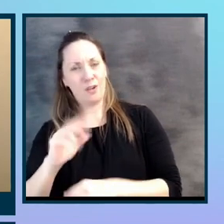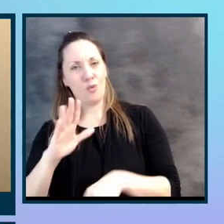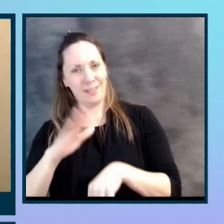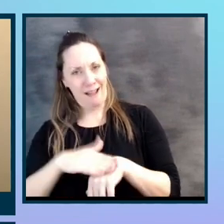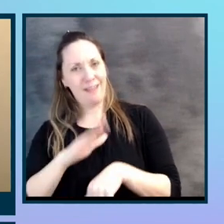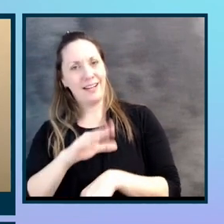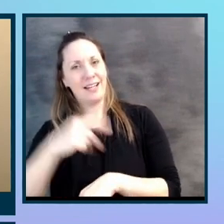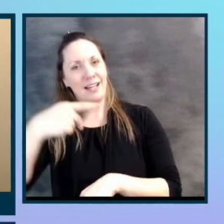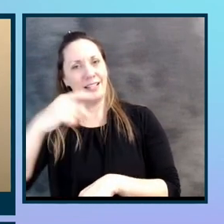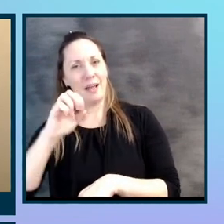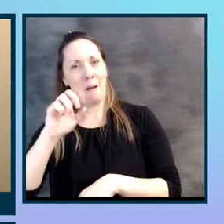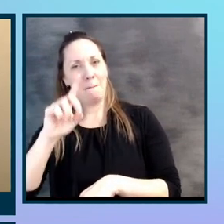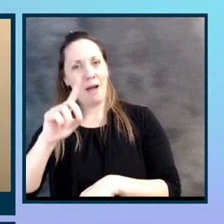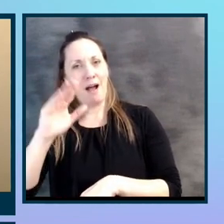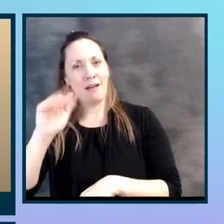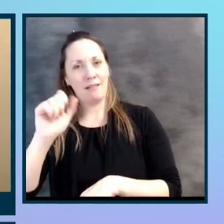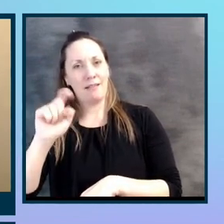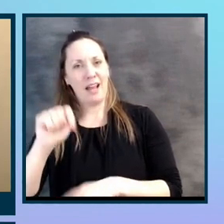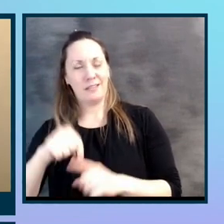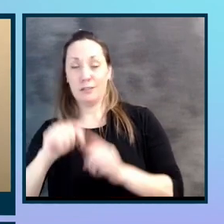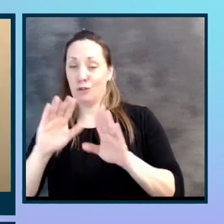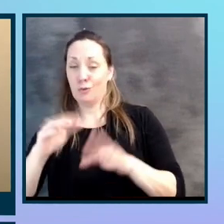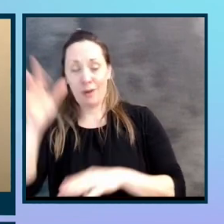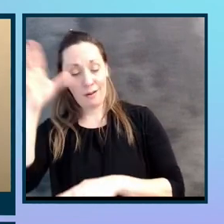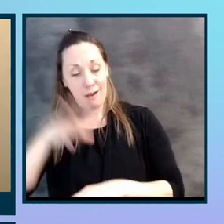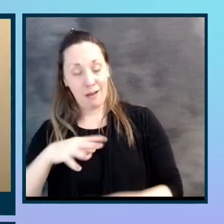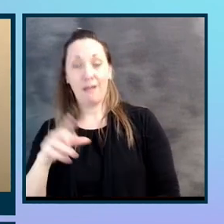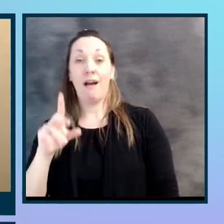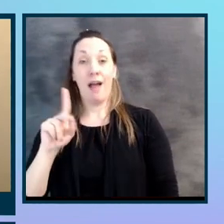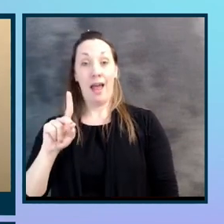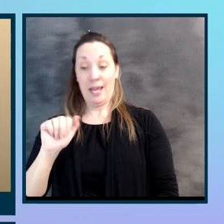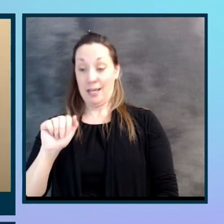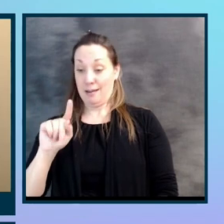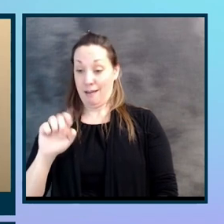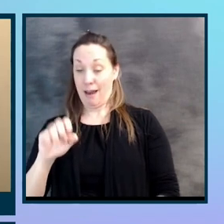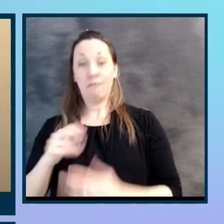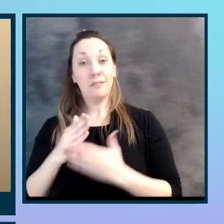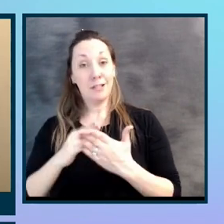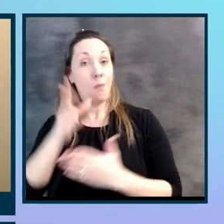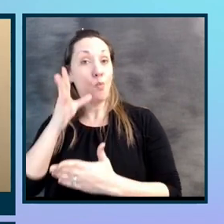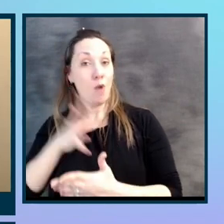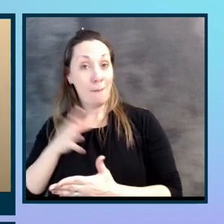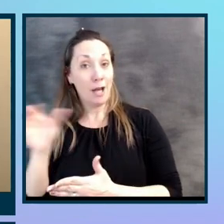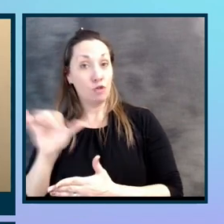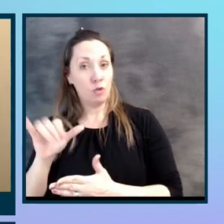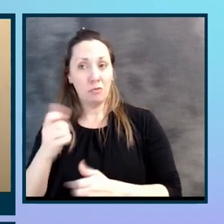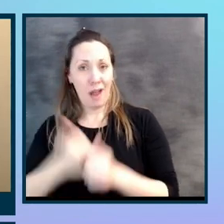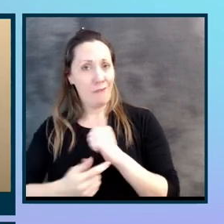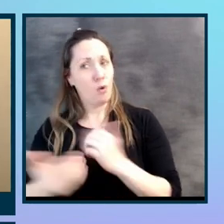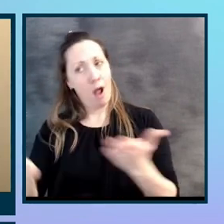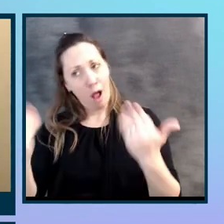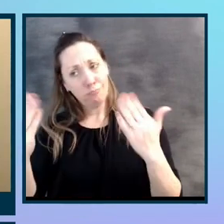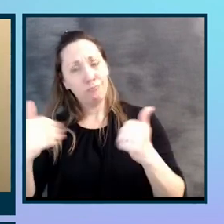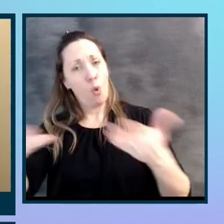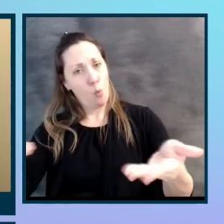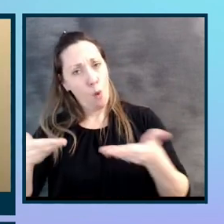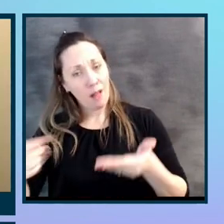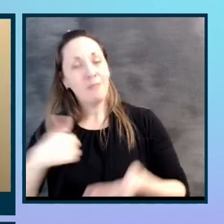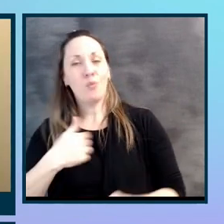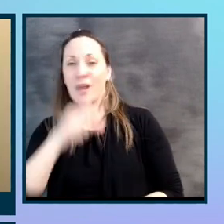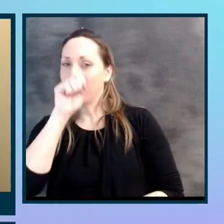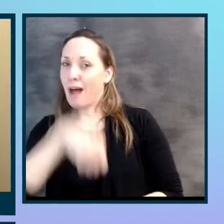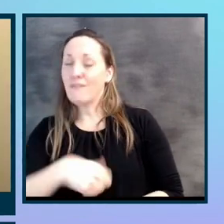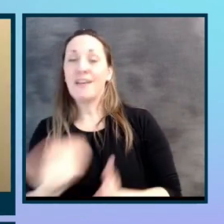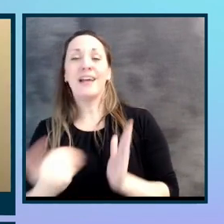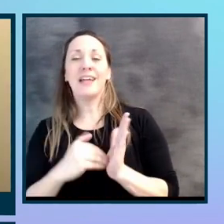great guy. And, uh, there's been, uh, Kate and a couple of women too, you know, everybody, everybody's welcome and we love it. Uh, again,